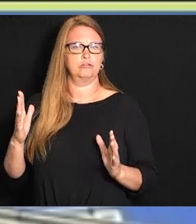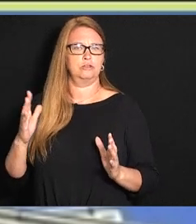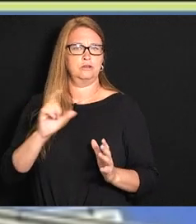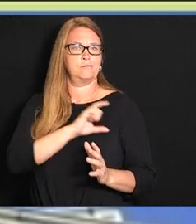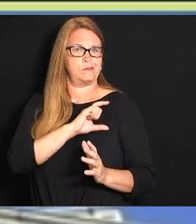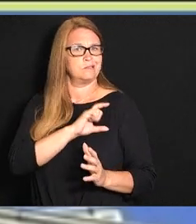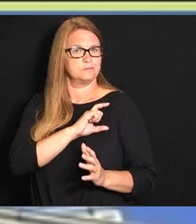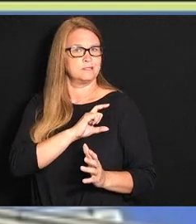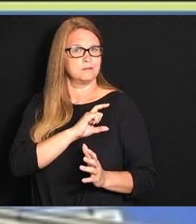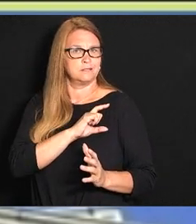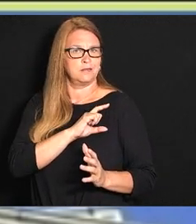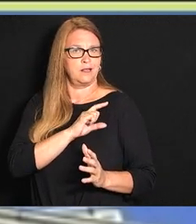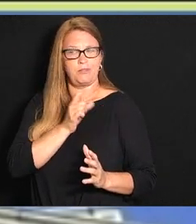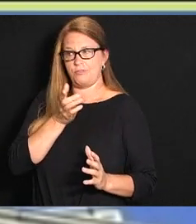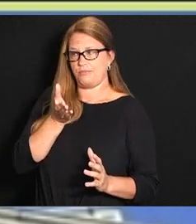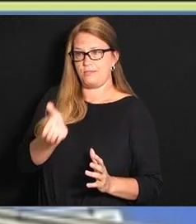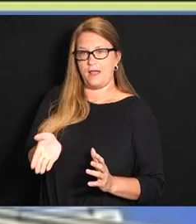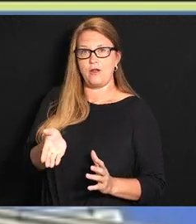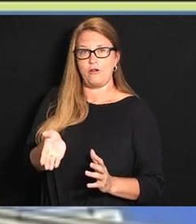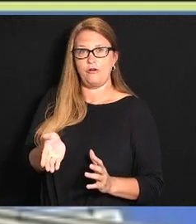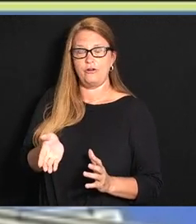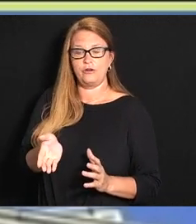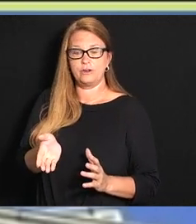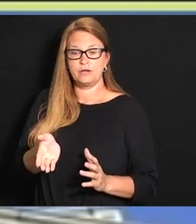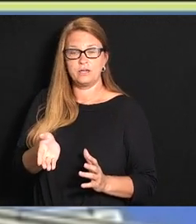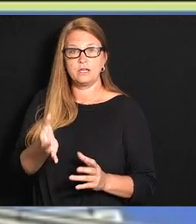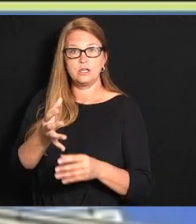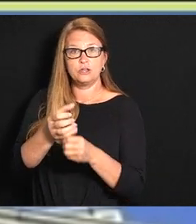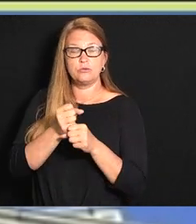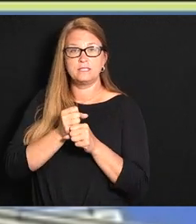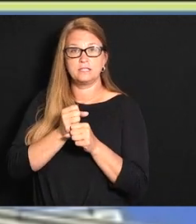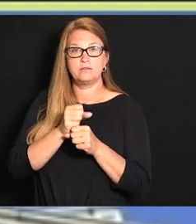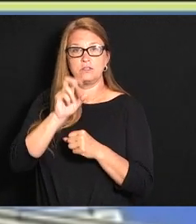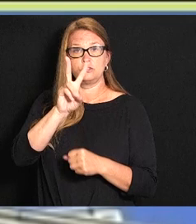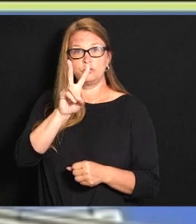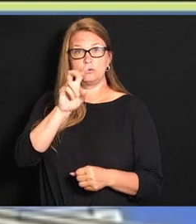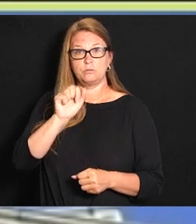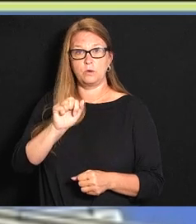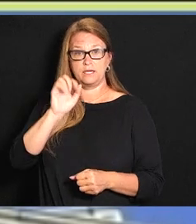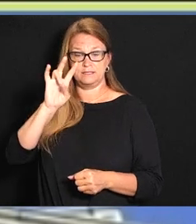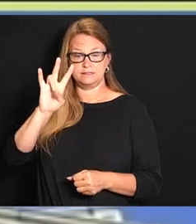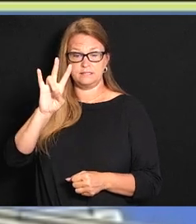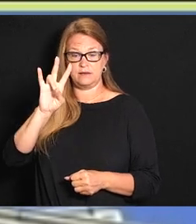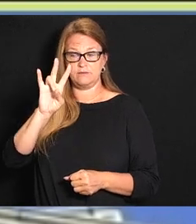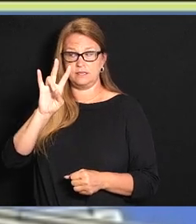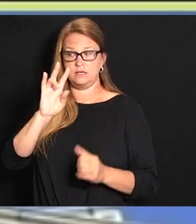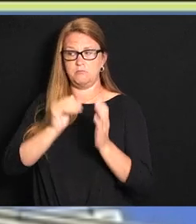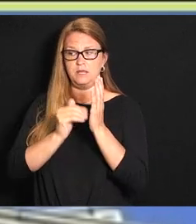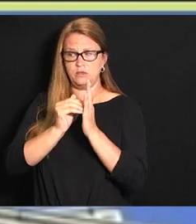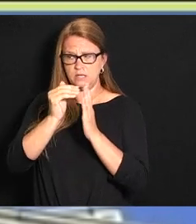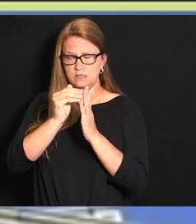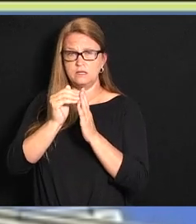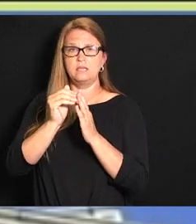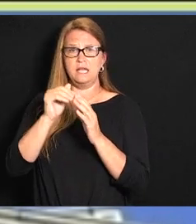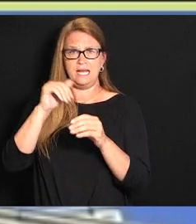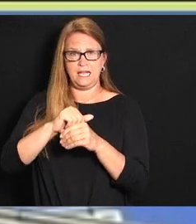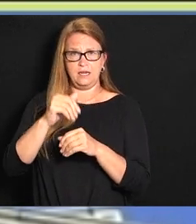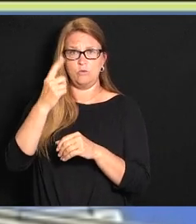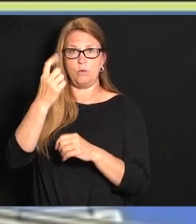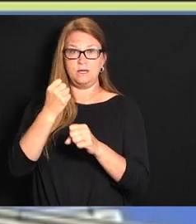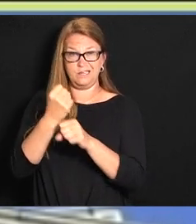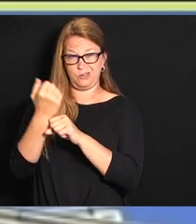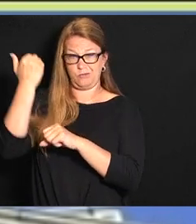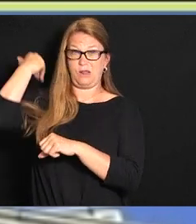pro-officer, they've received $2.7 million. And last year, it was $1 million